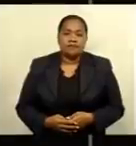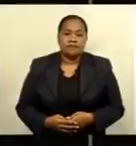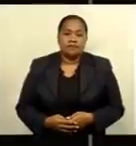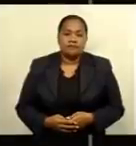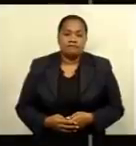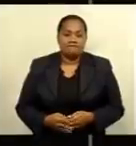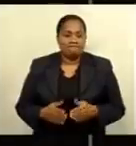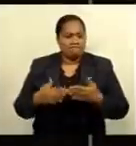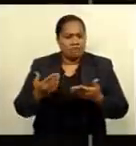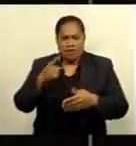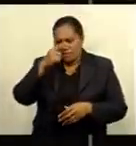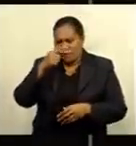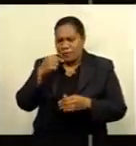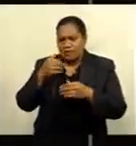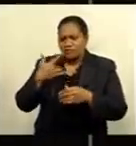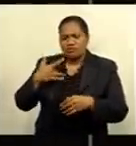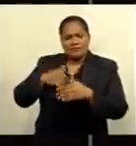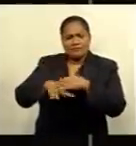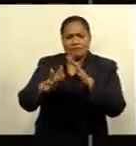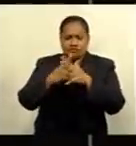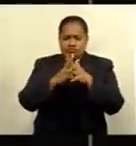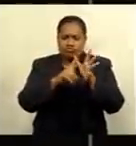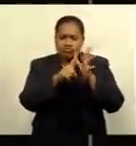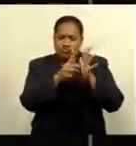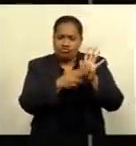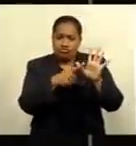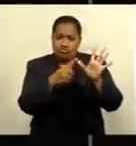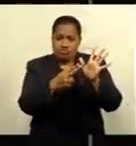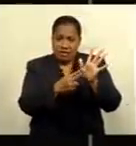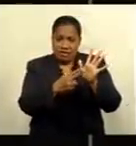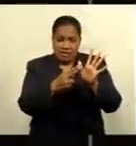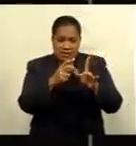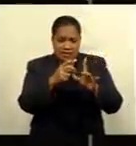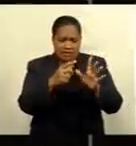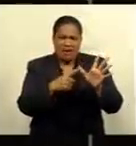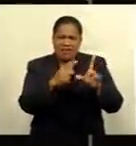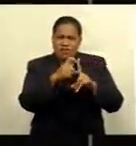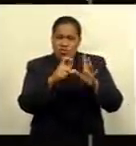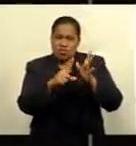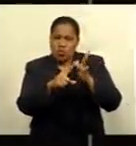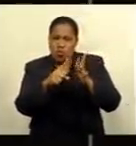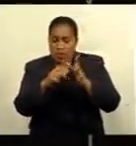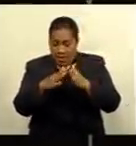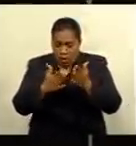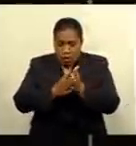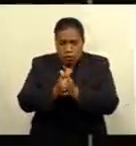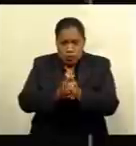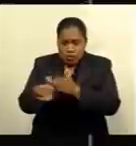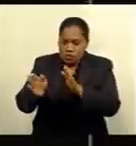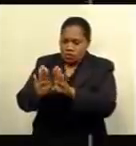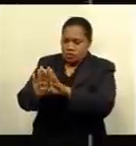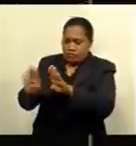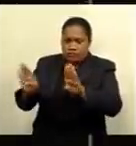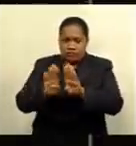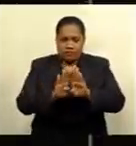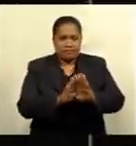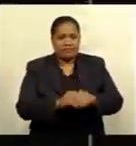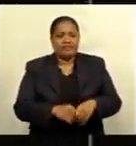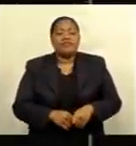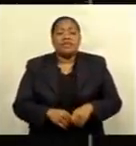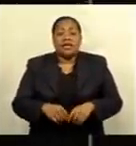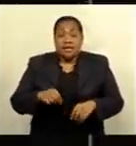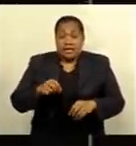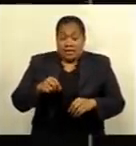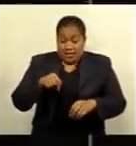Meanwhile, residents in Wainandui are also eagerly anticipating the reopening of the borders. FBC News visited the area this